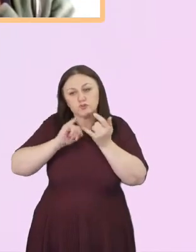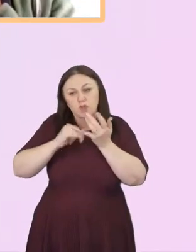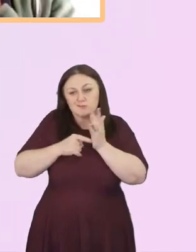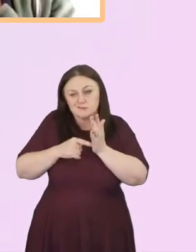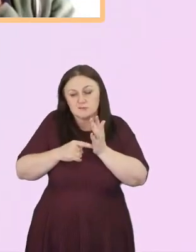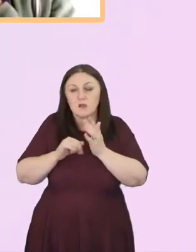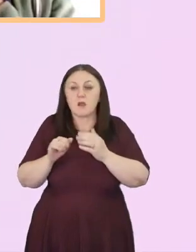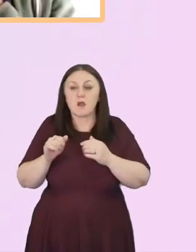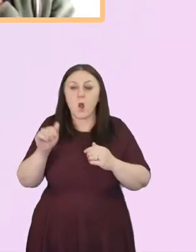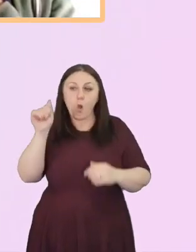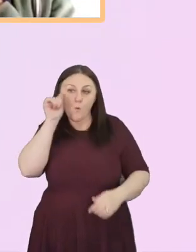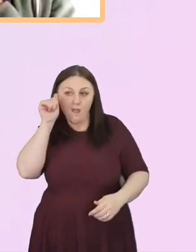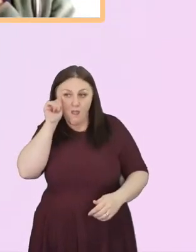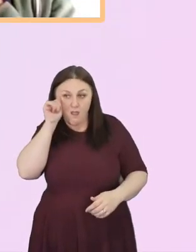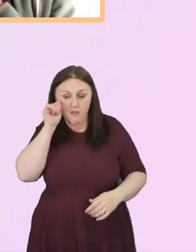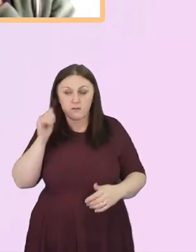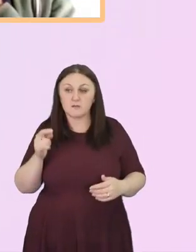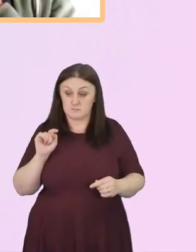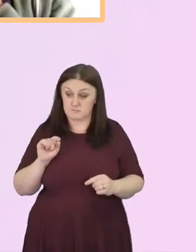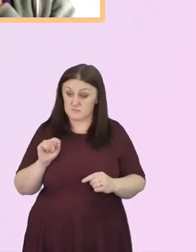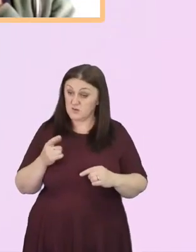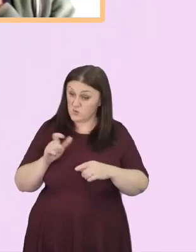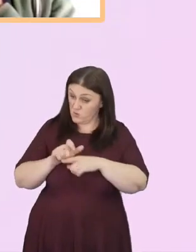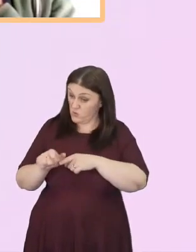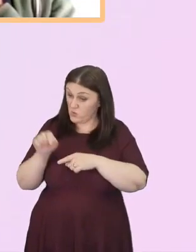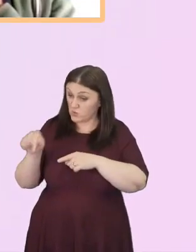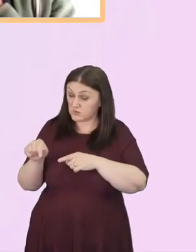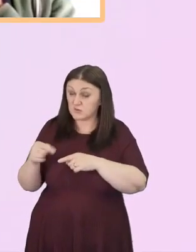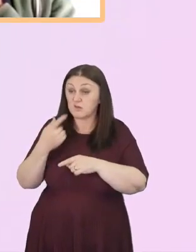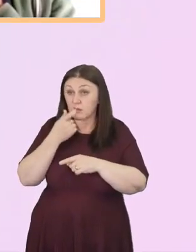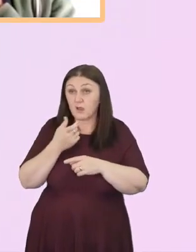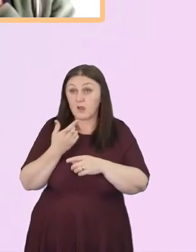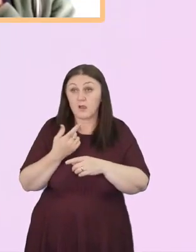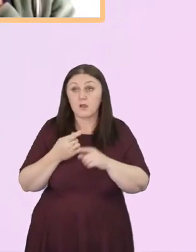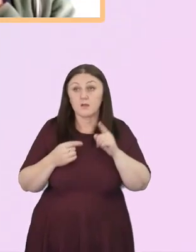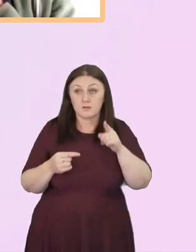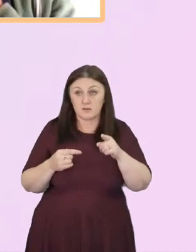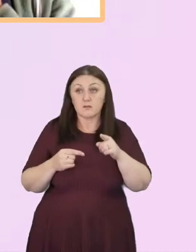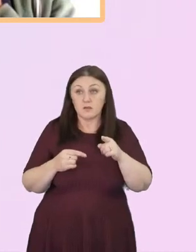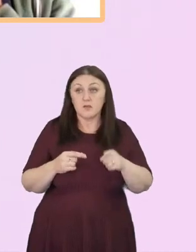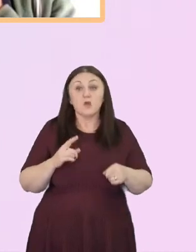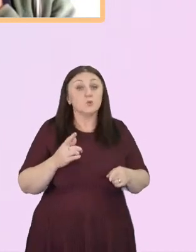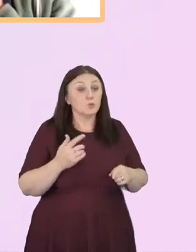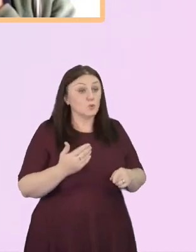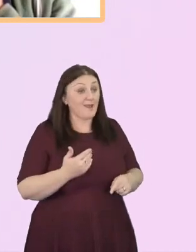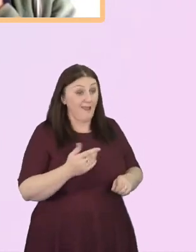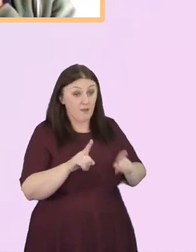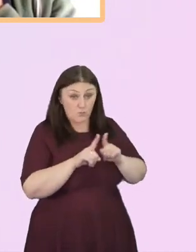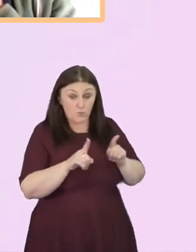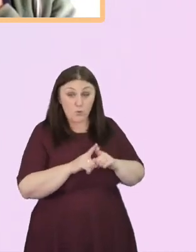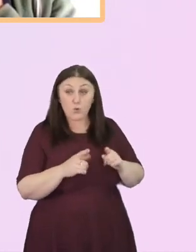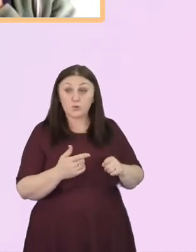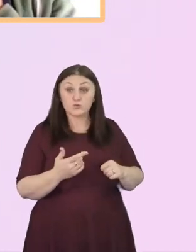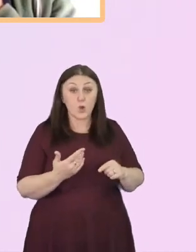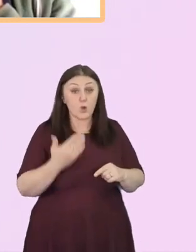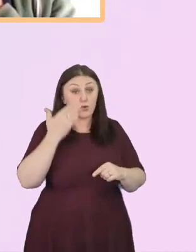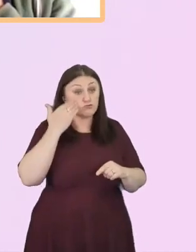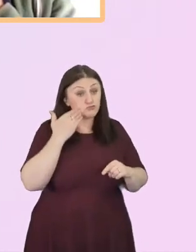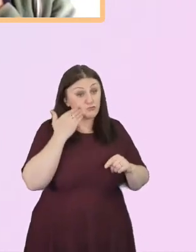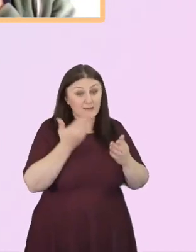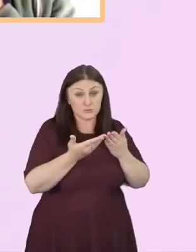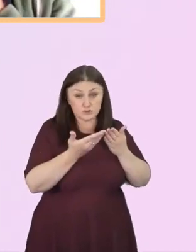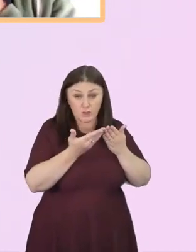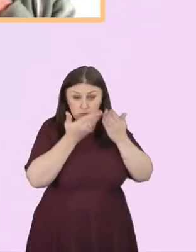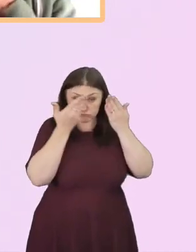you can invite the racial justice team to share